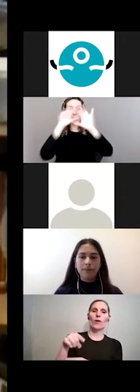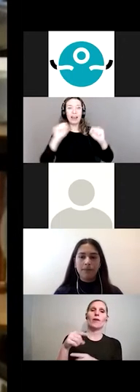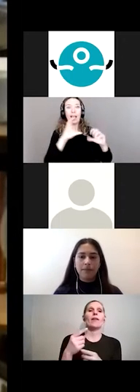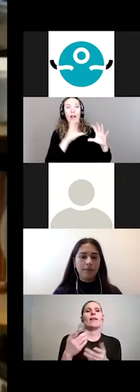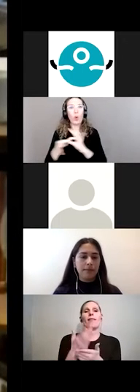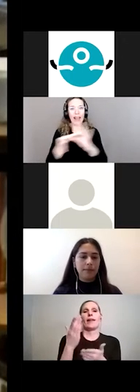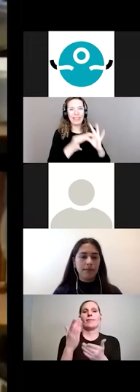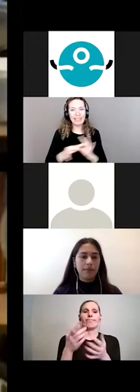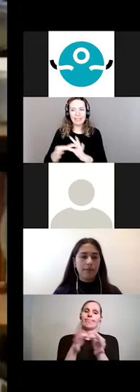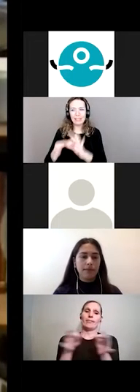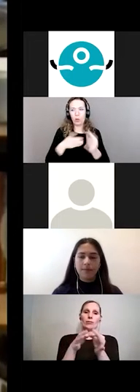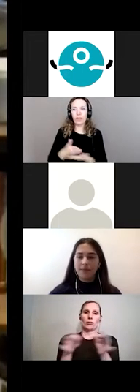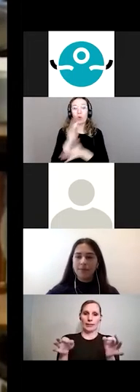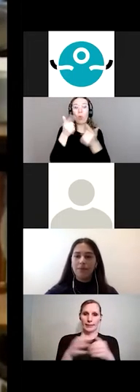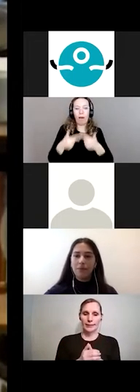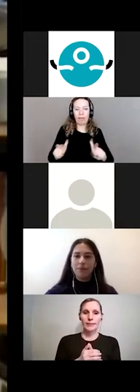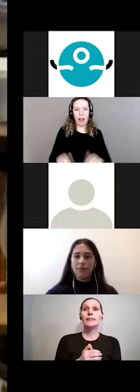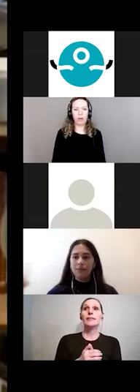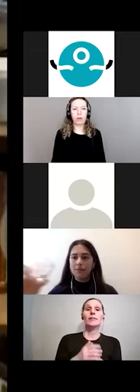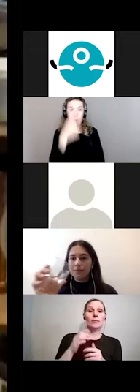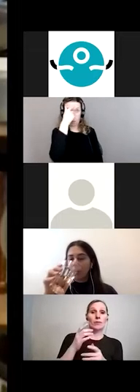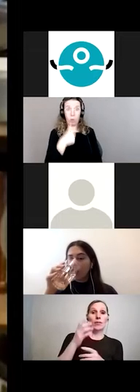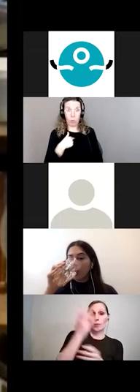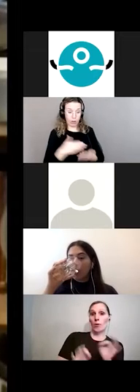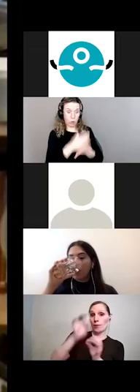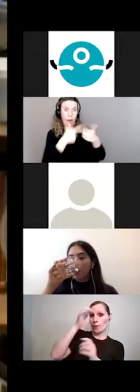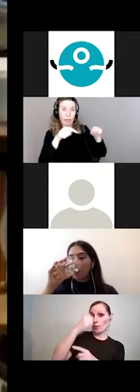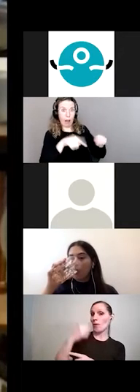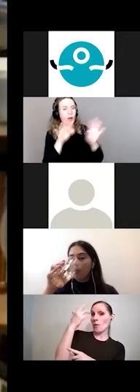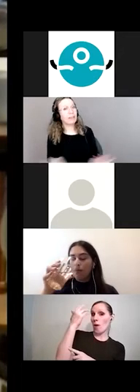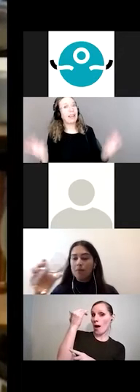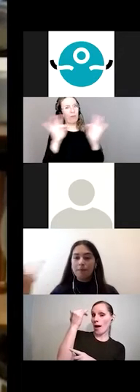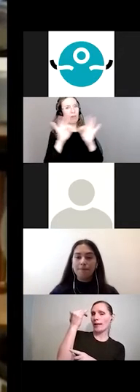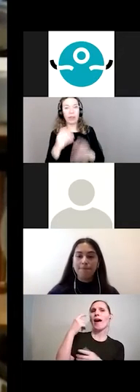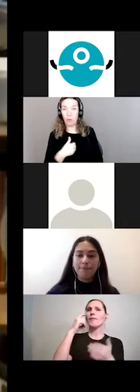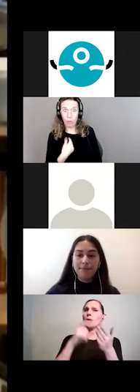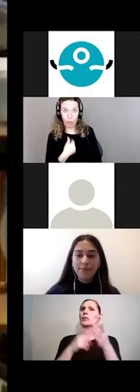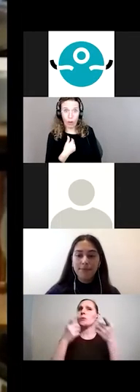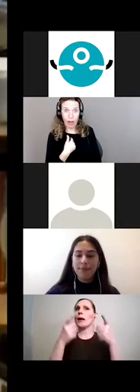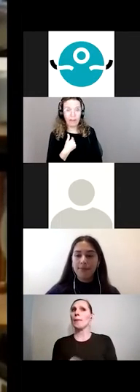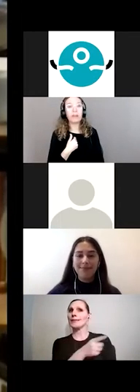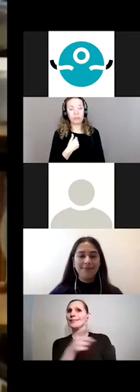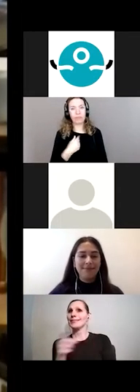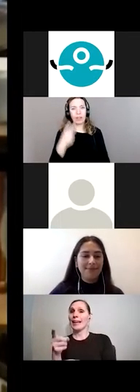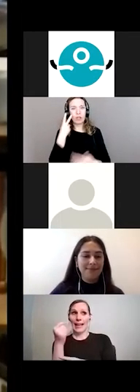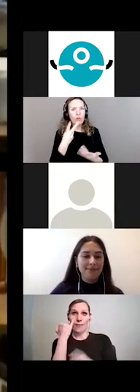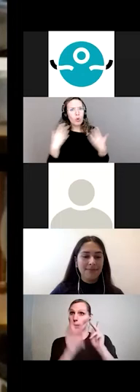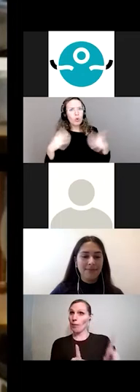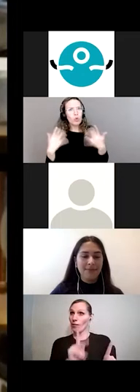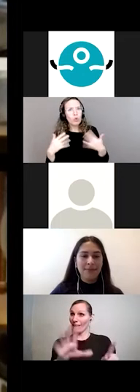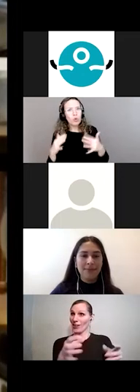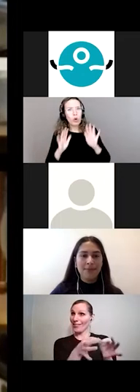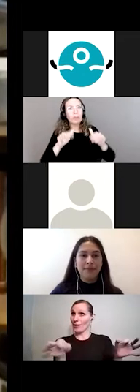To me, language rights are important because I've seen first-hand the consequences that people face when